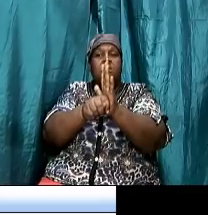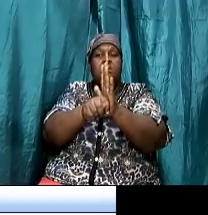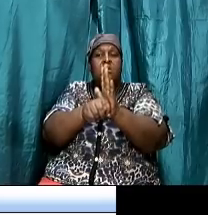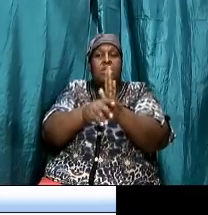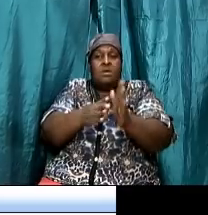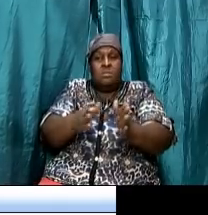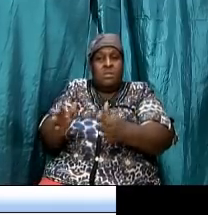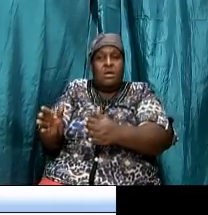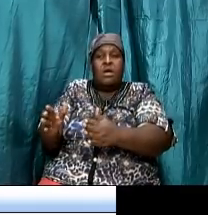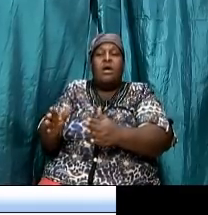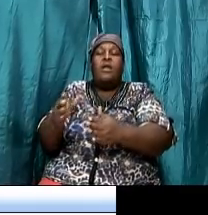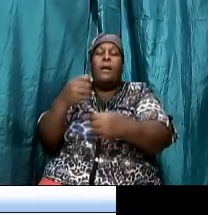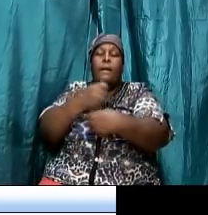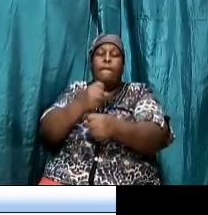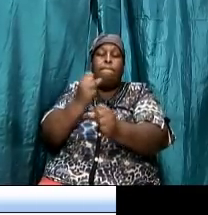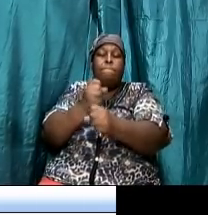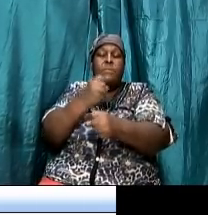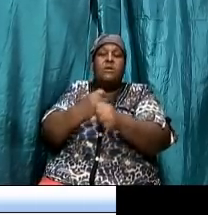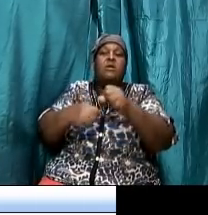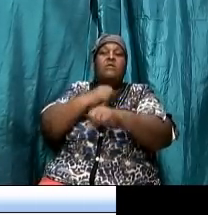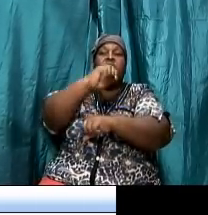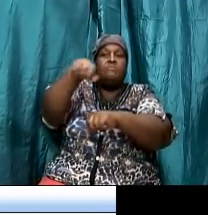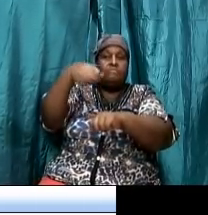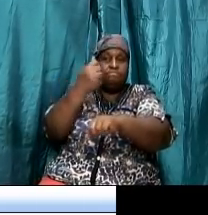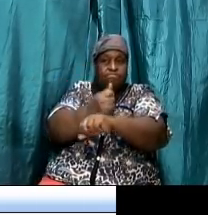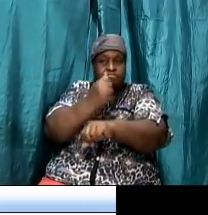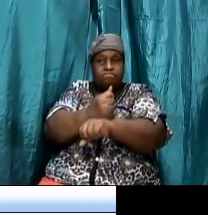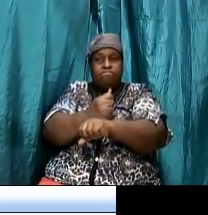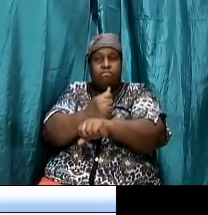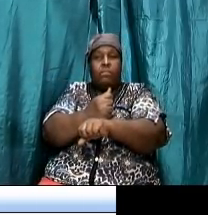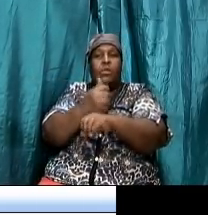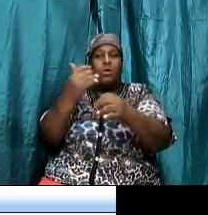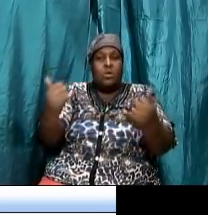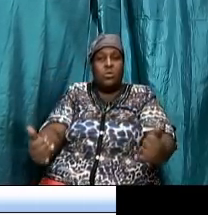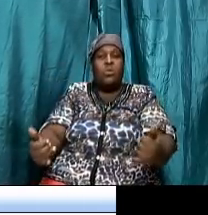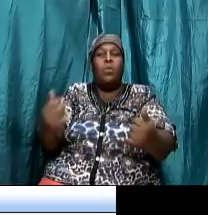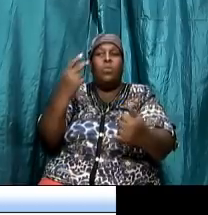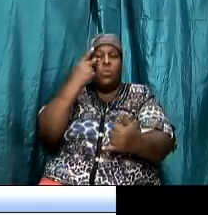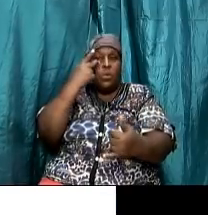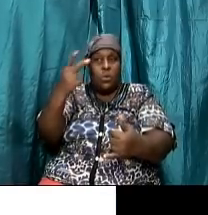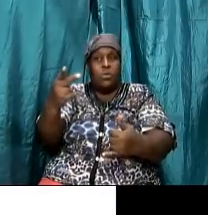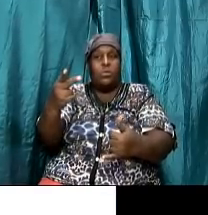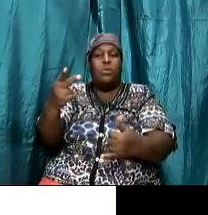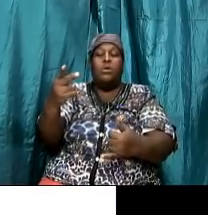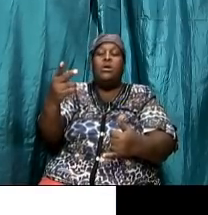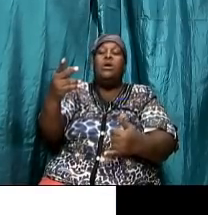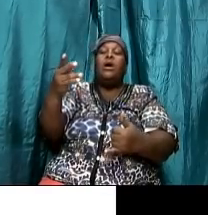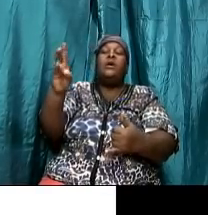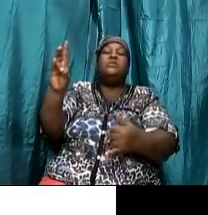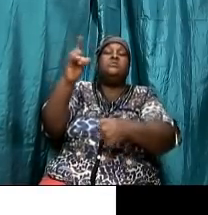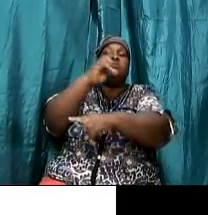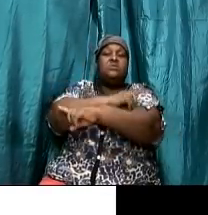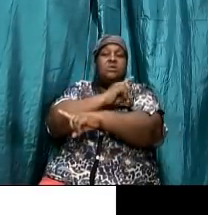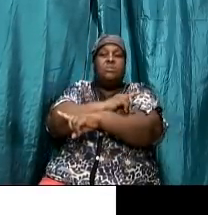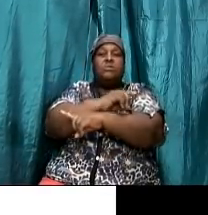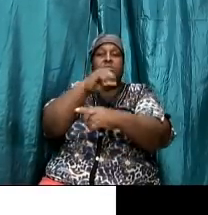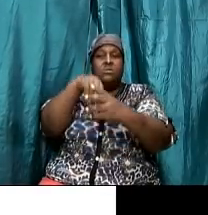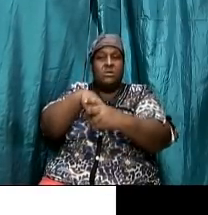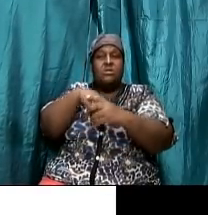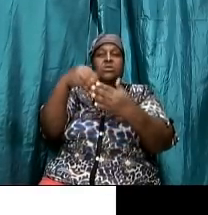set the foundation now let us look at the sabbath in the new testament which we are a part of